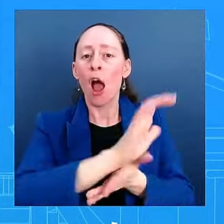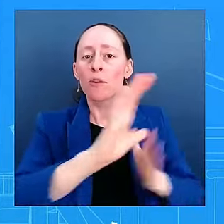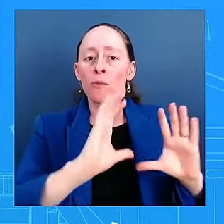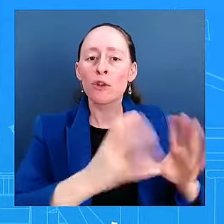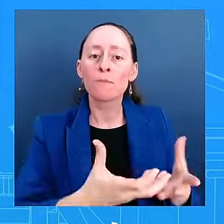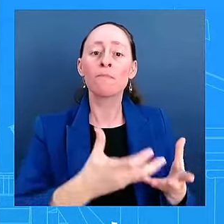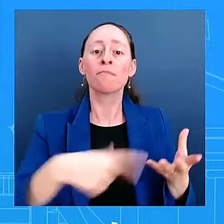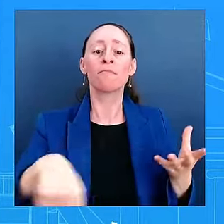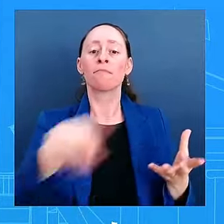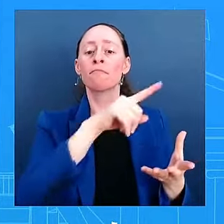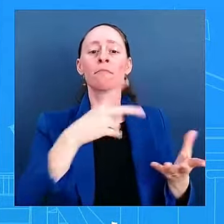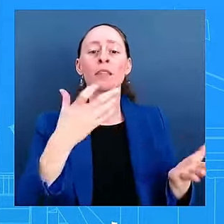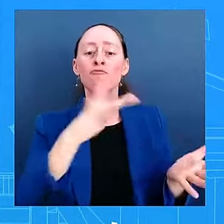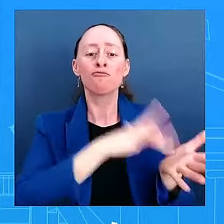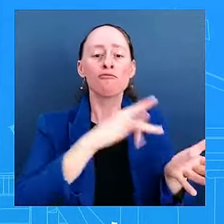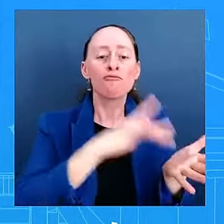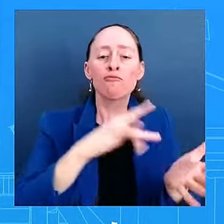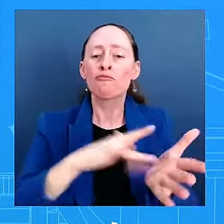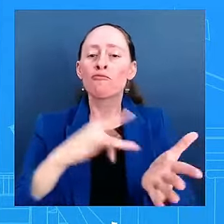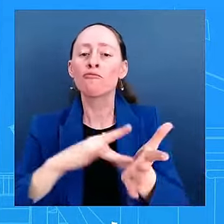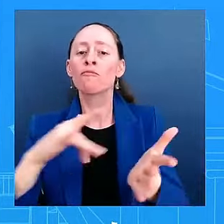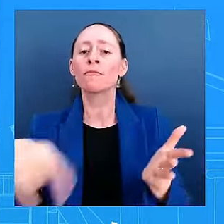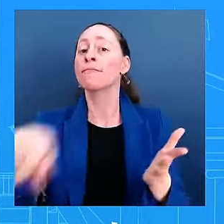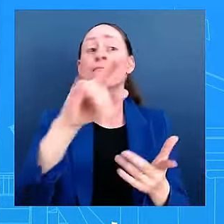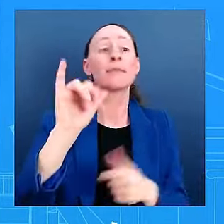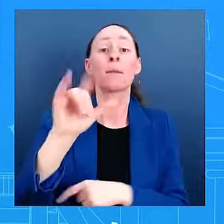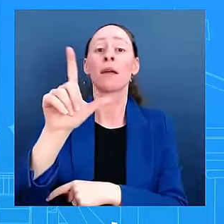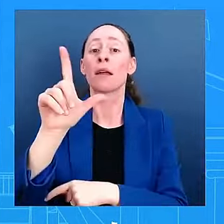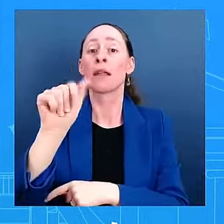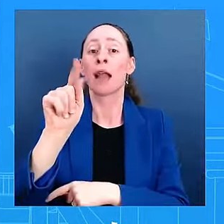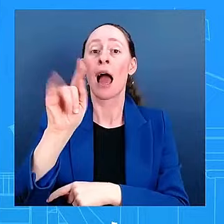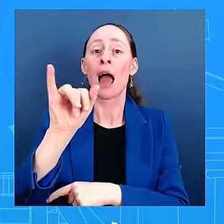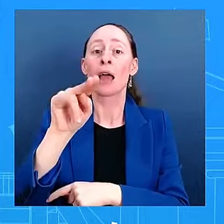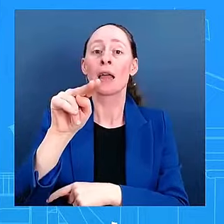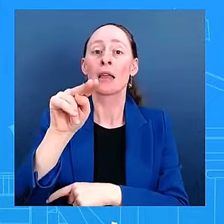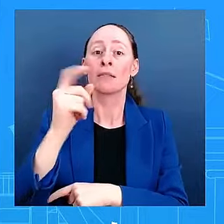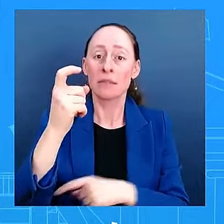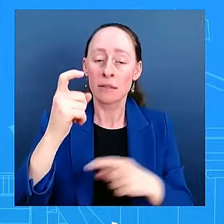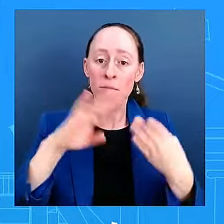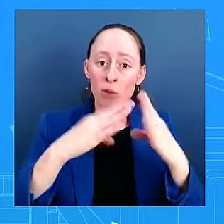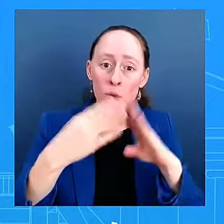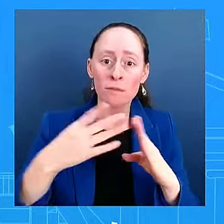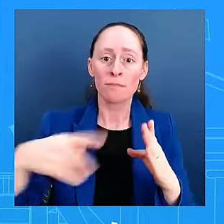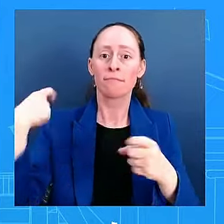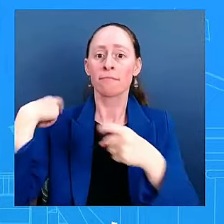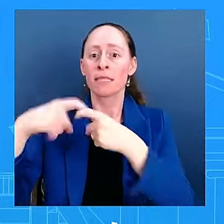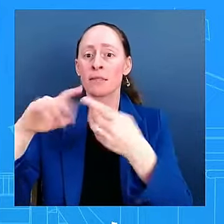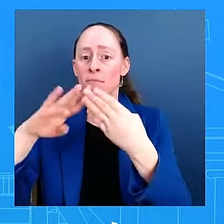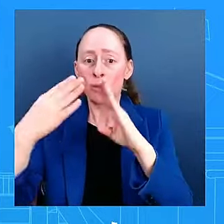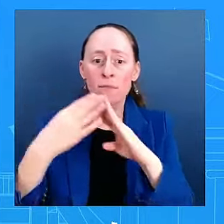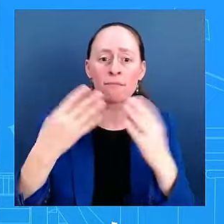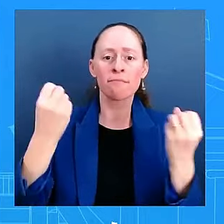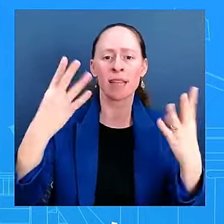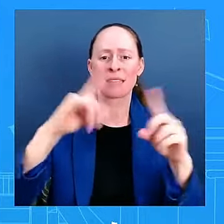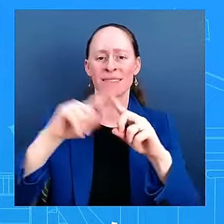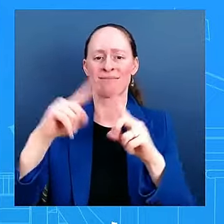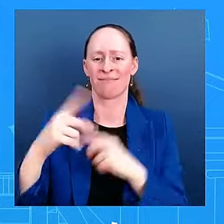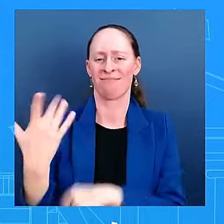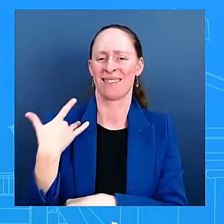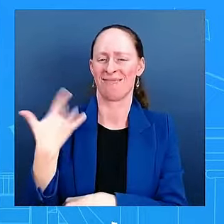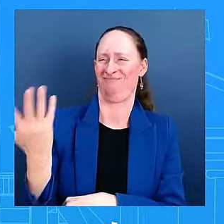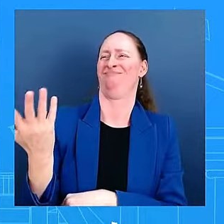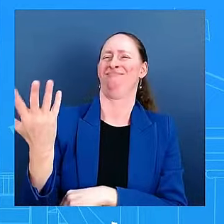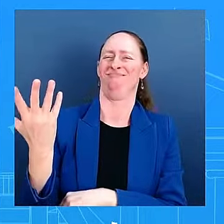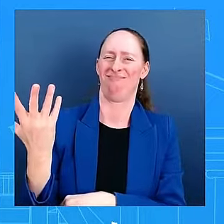Is the administration, the campaign, the Democratic Party looking at the